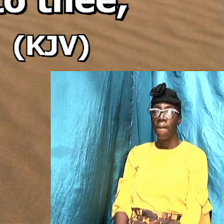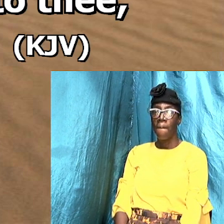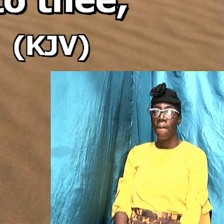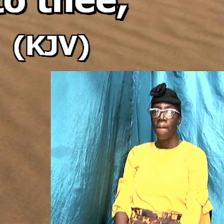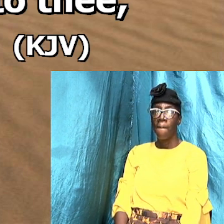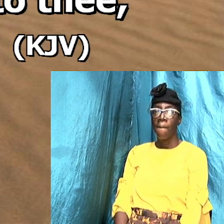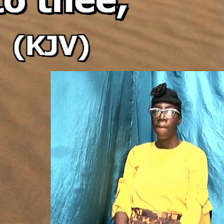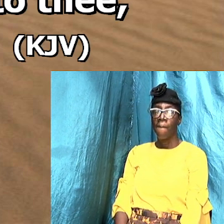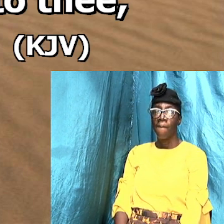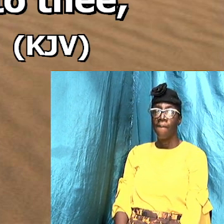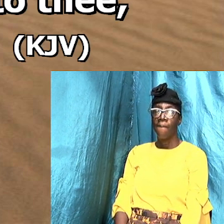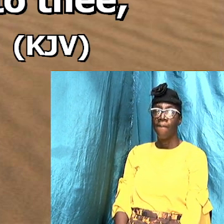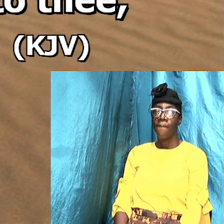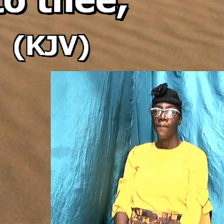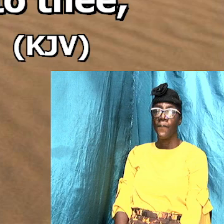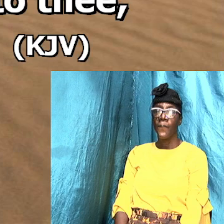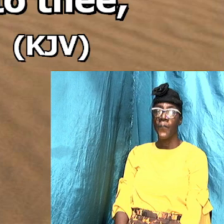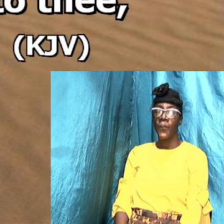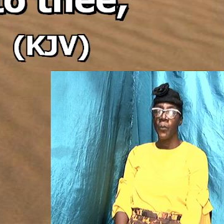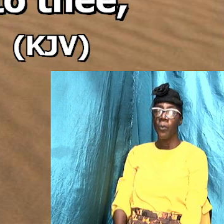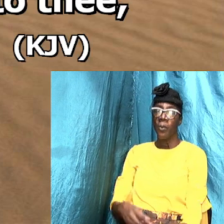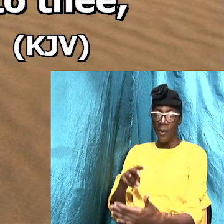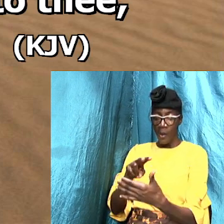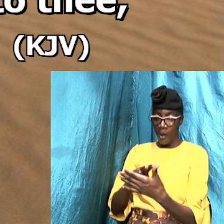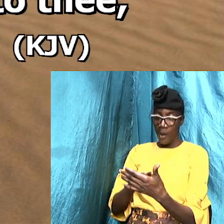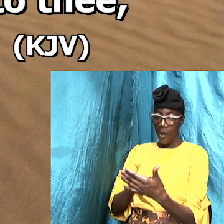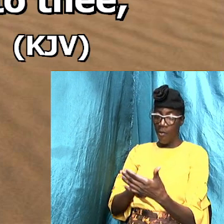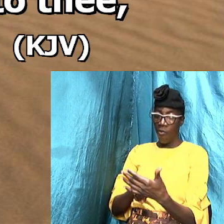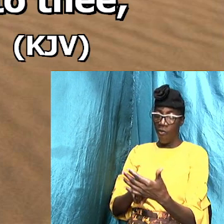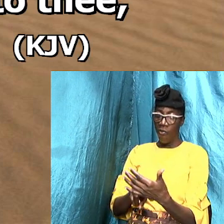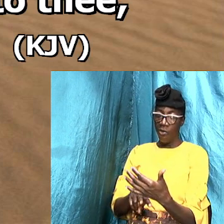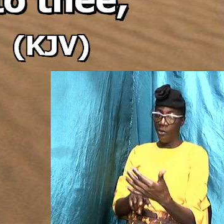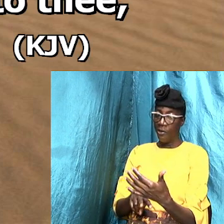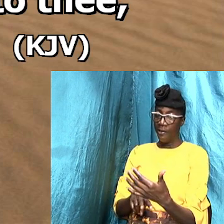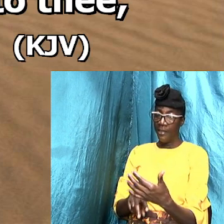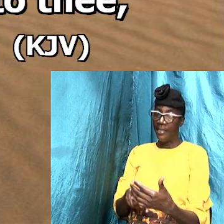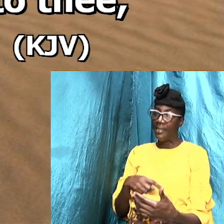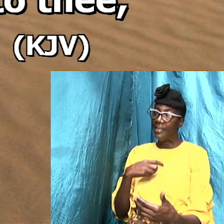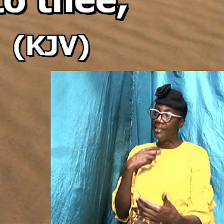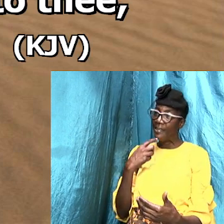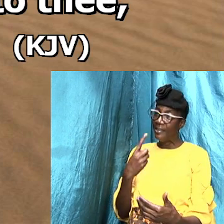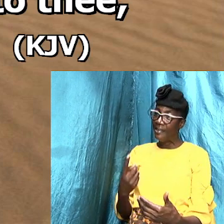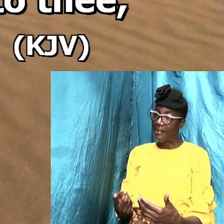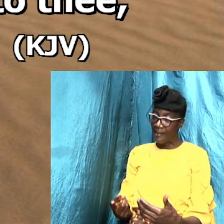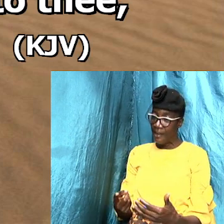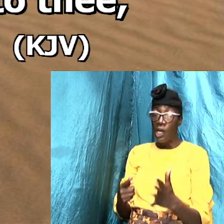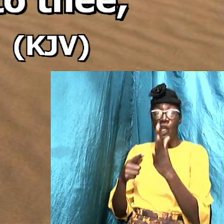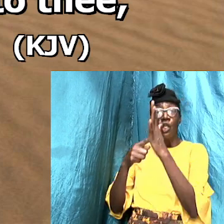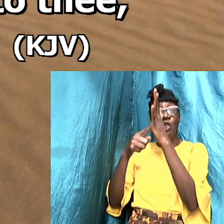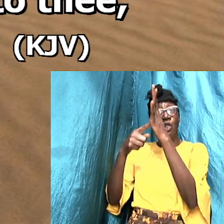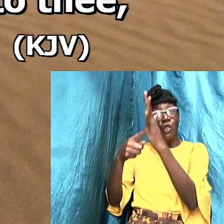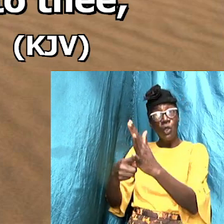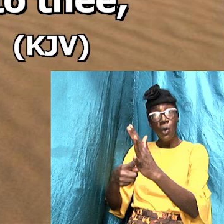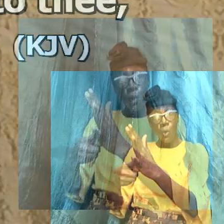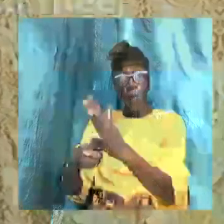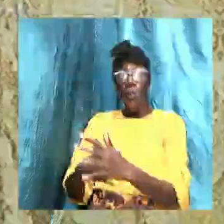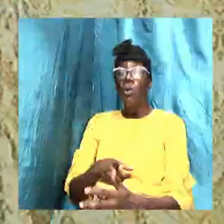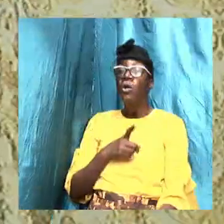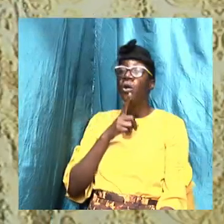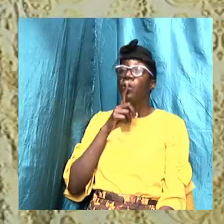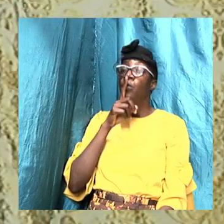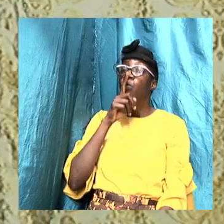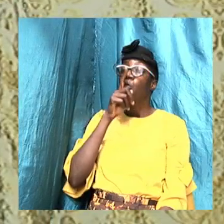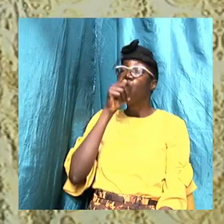The verse, the verses that we read places emphasis on the fact that an